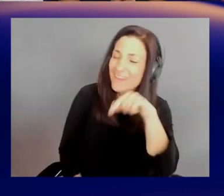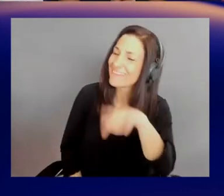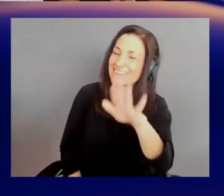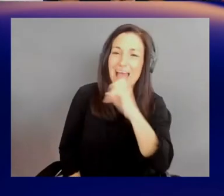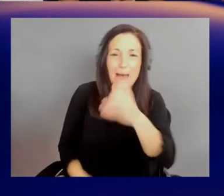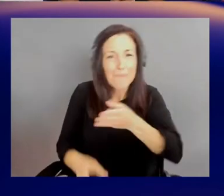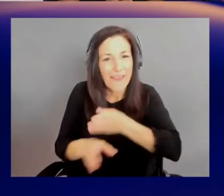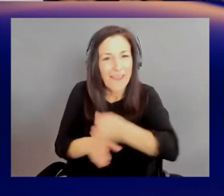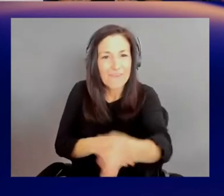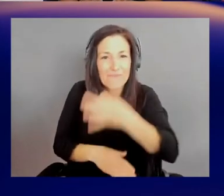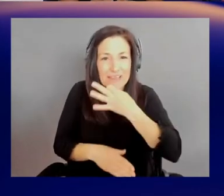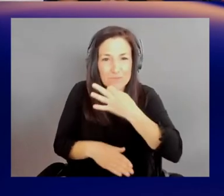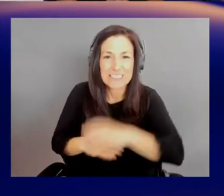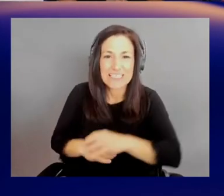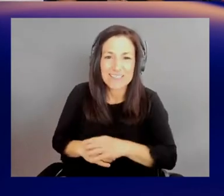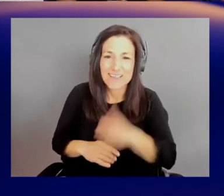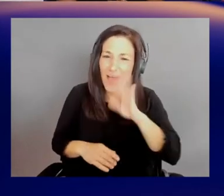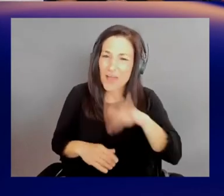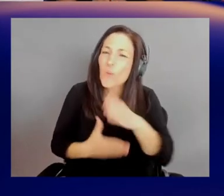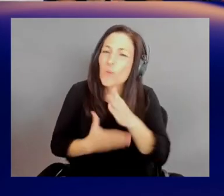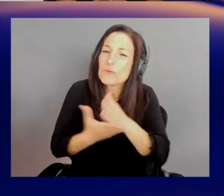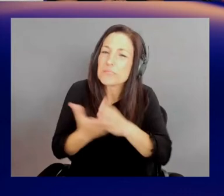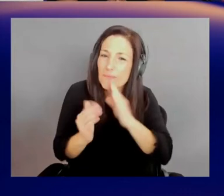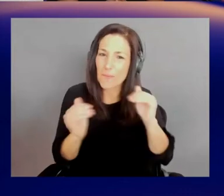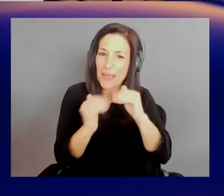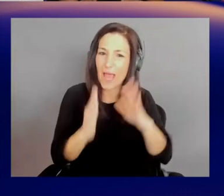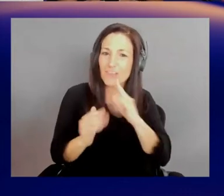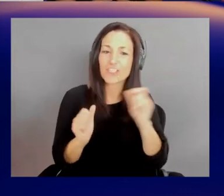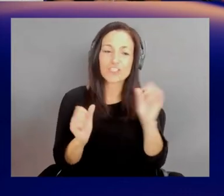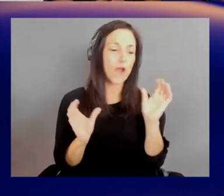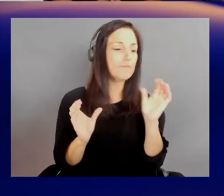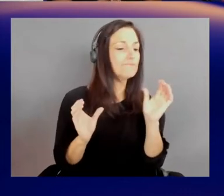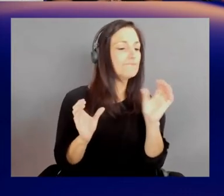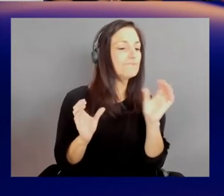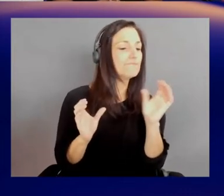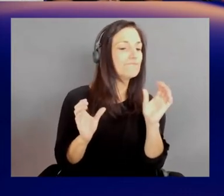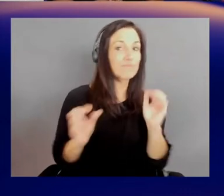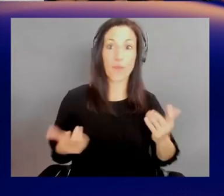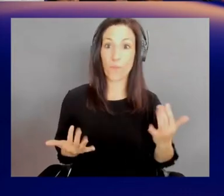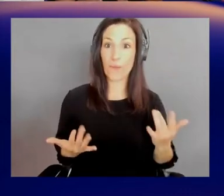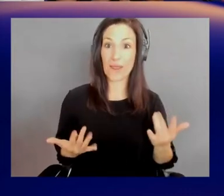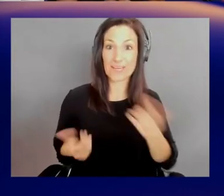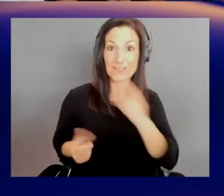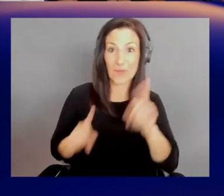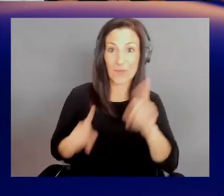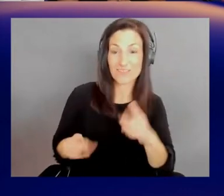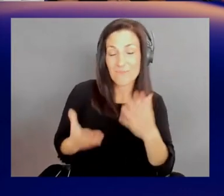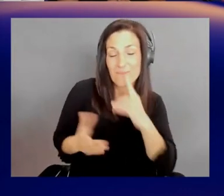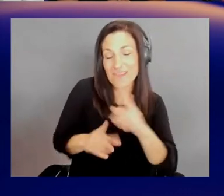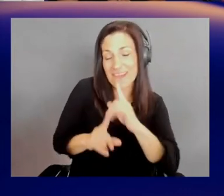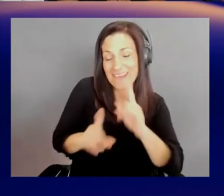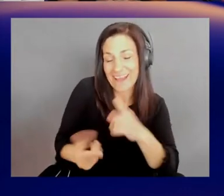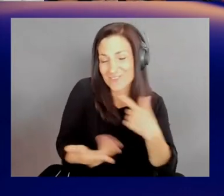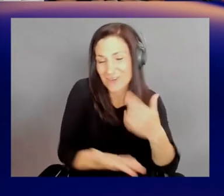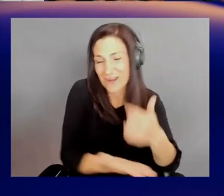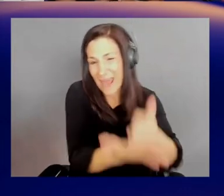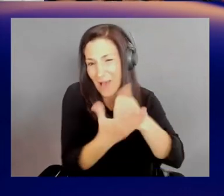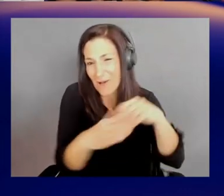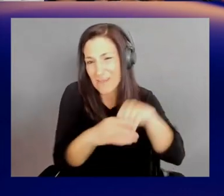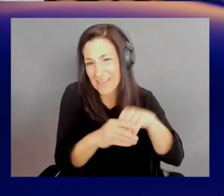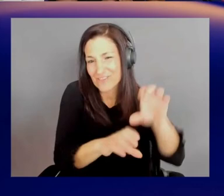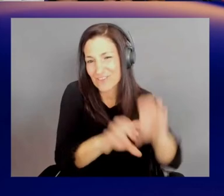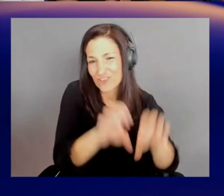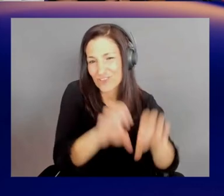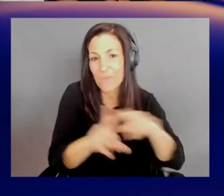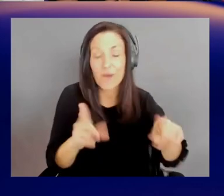some of my colleagues are lurking online waiting to answer your question. So they might be able to chime in here. But maybe the first thing I would search is satellite data